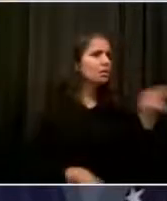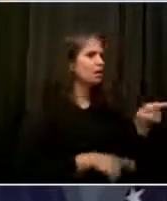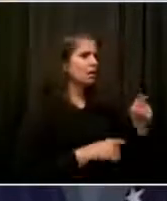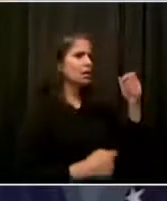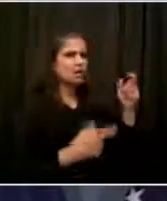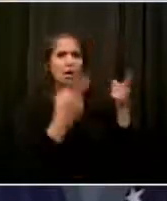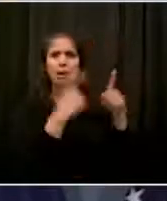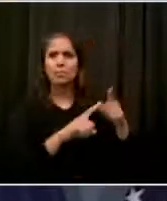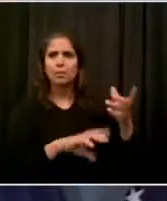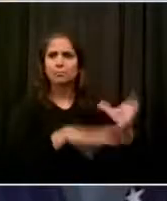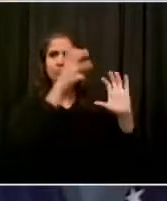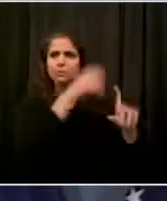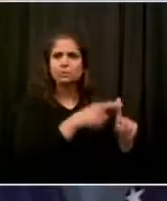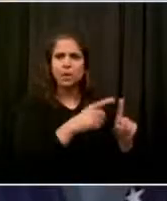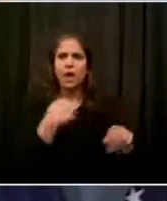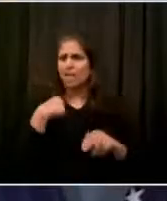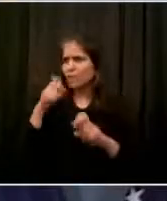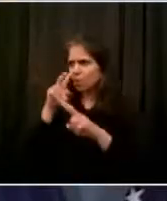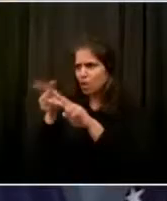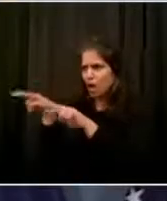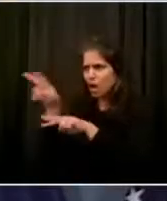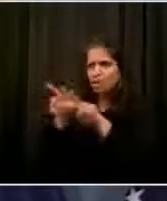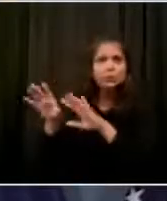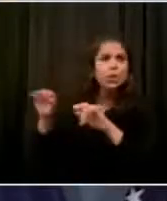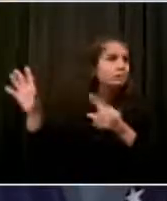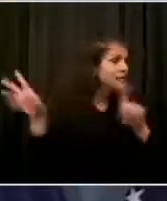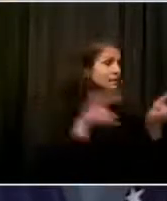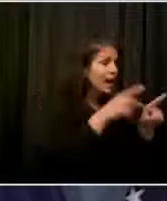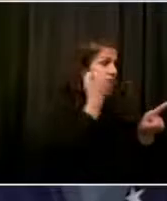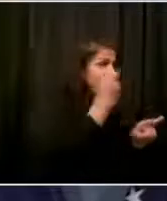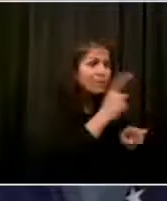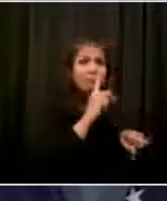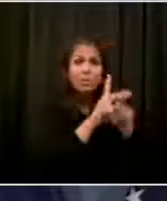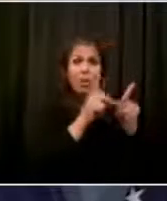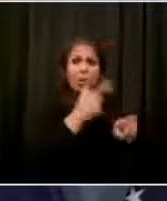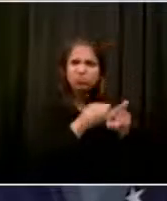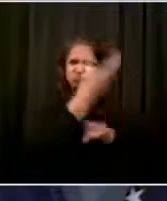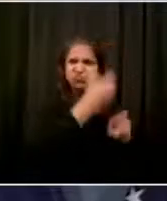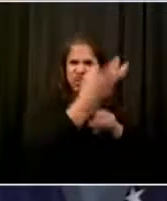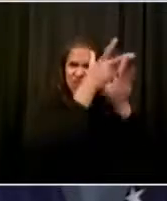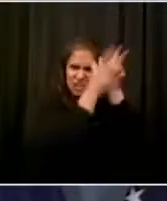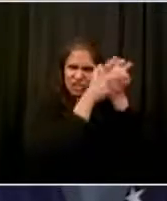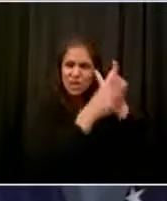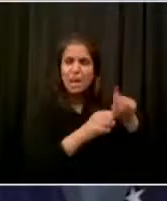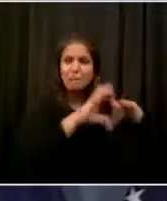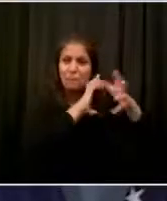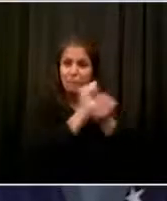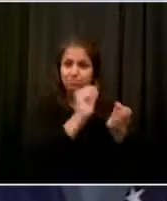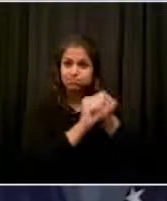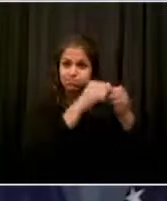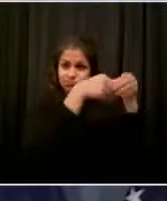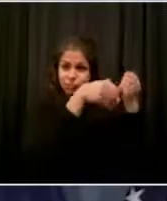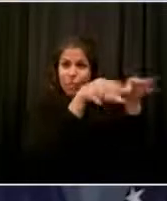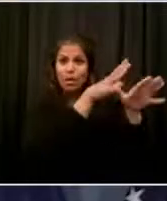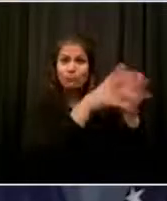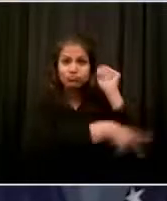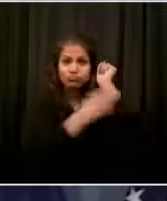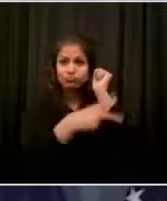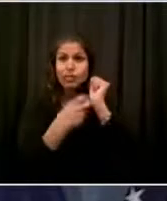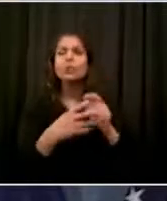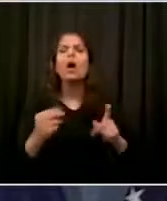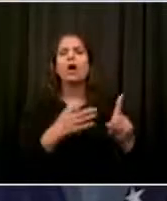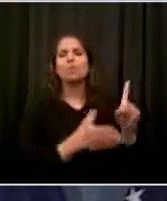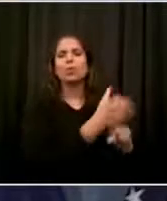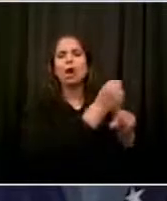policies should be changed, what accountability needs to be held. But that specific moment, Commissioner showed